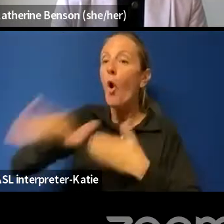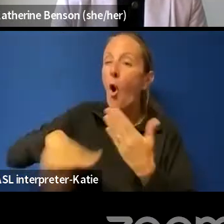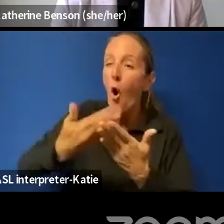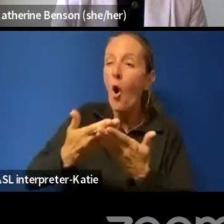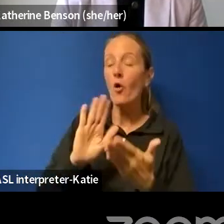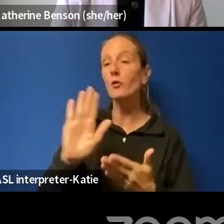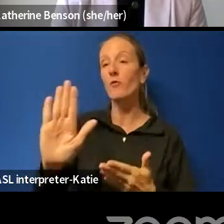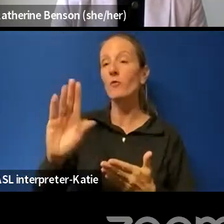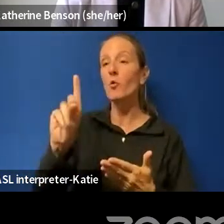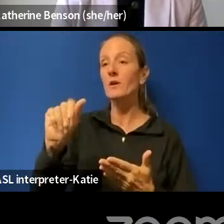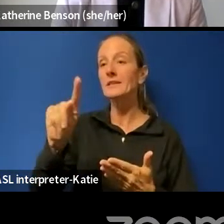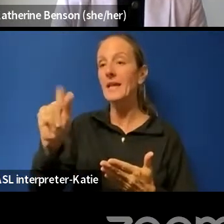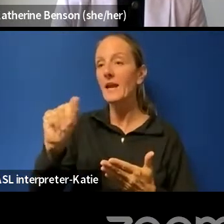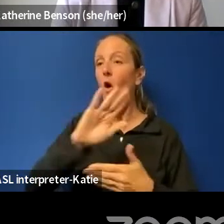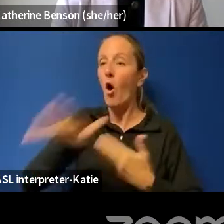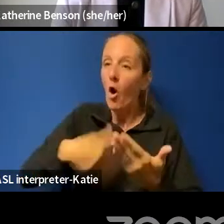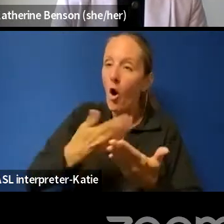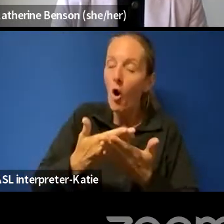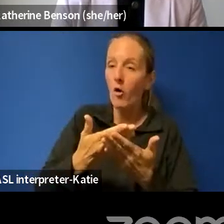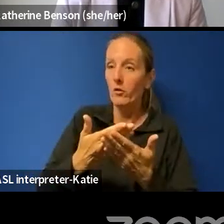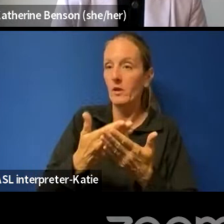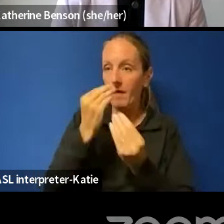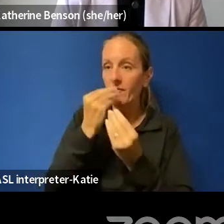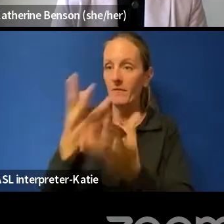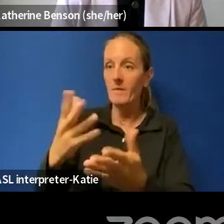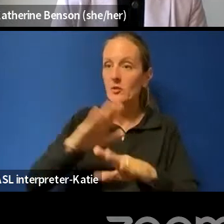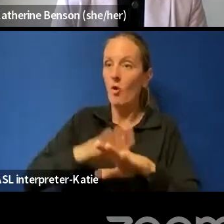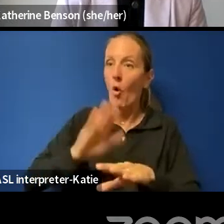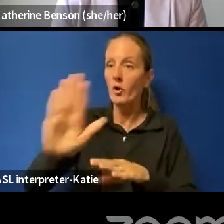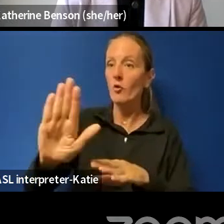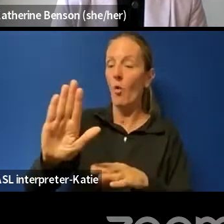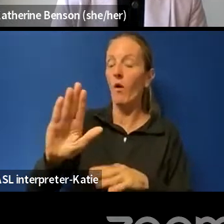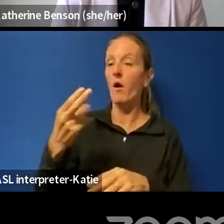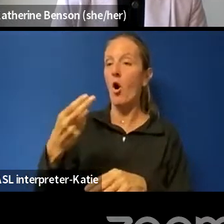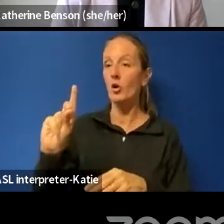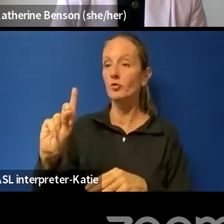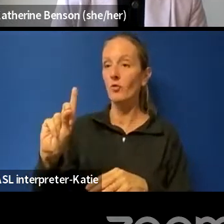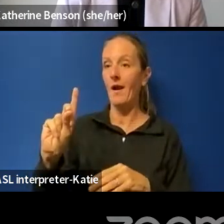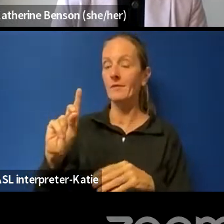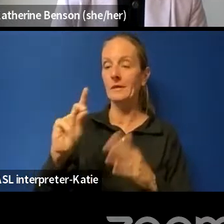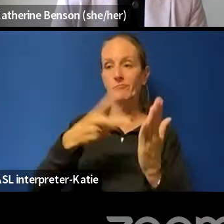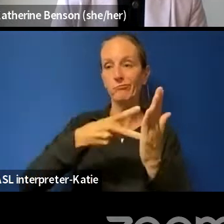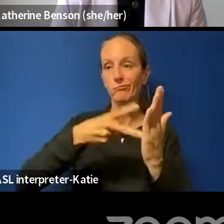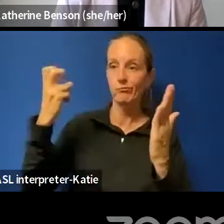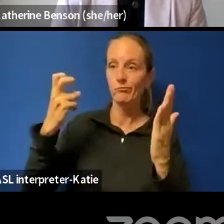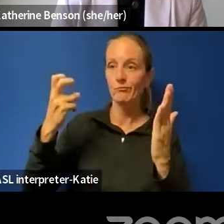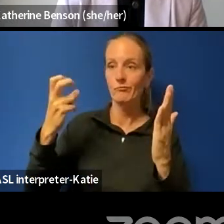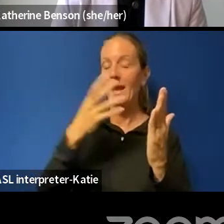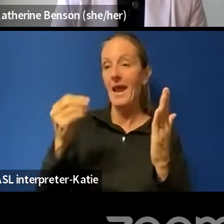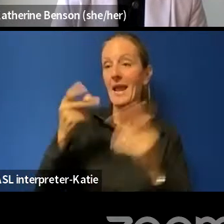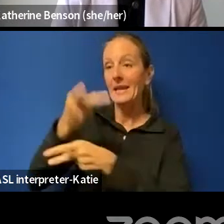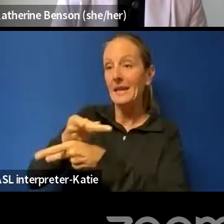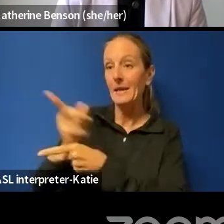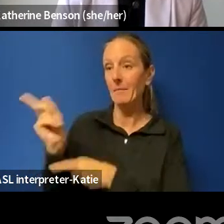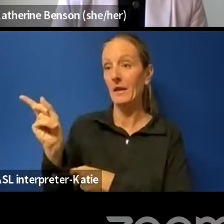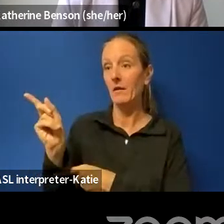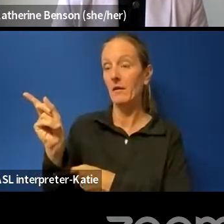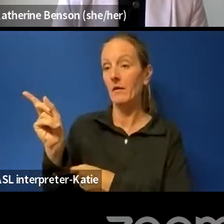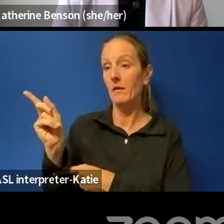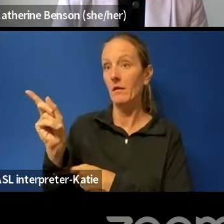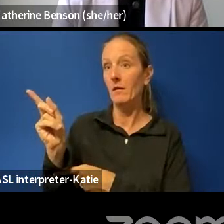drive with all of your personal communications and they could keep that. And you would never, ever know, even if they return the phone to you.